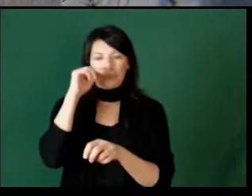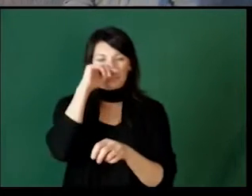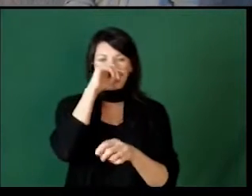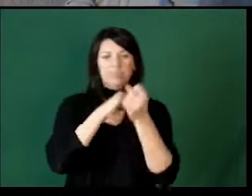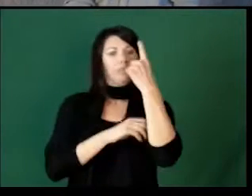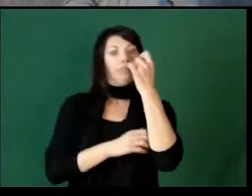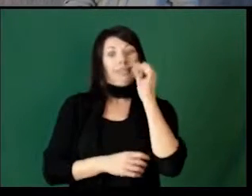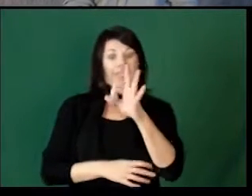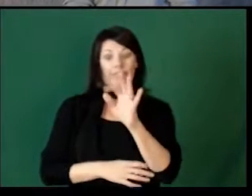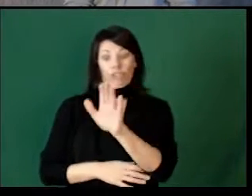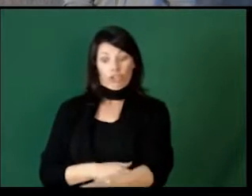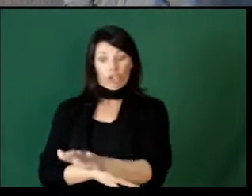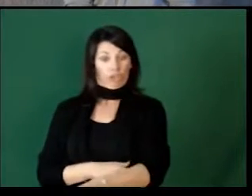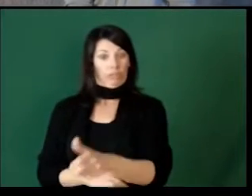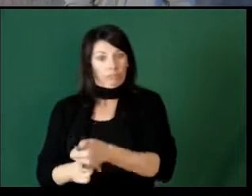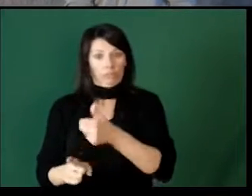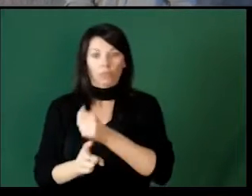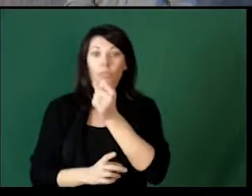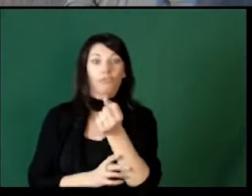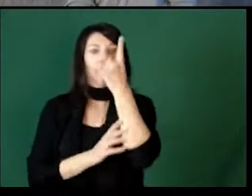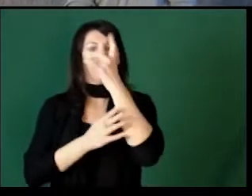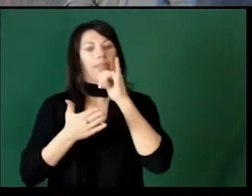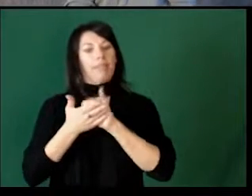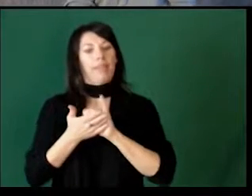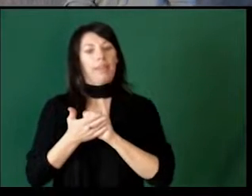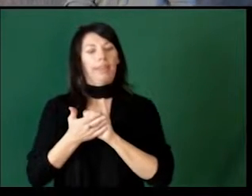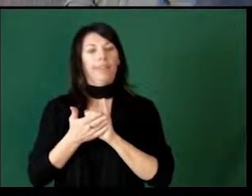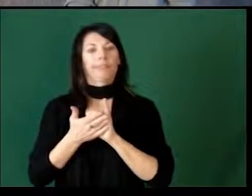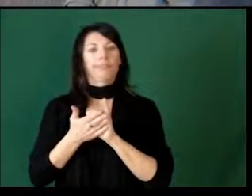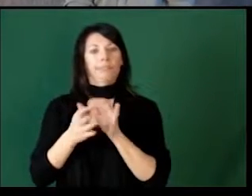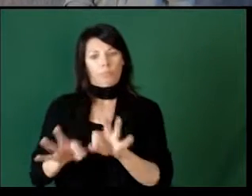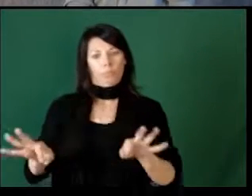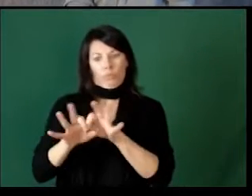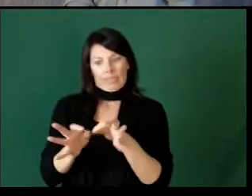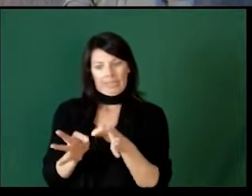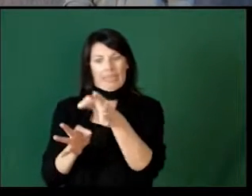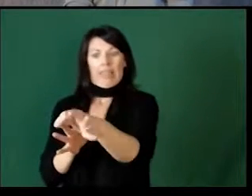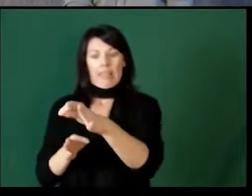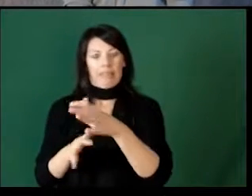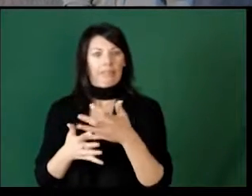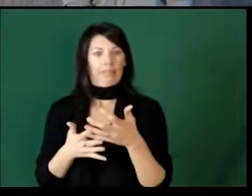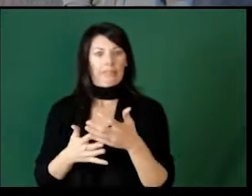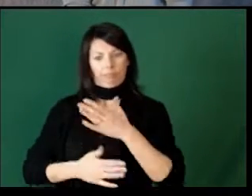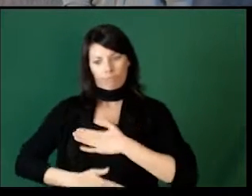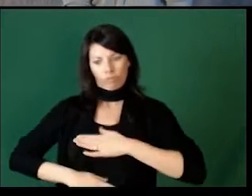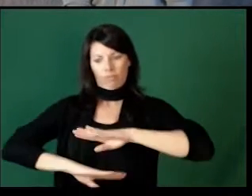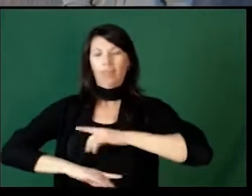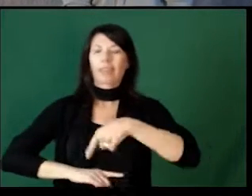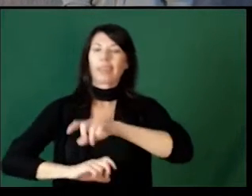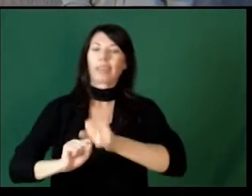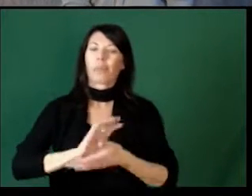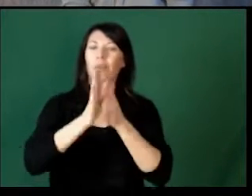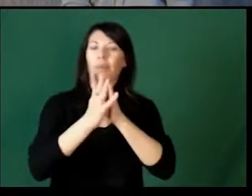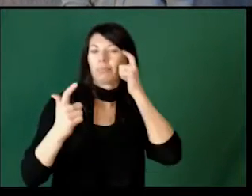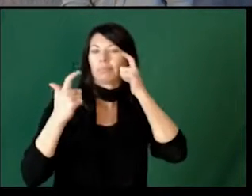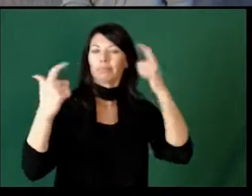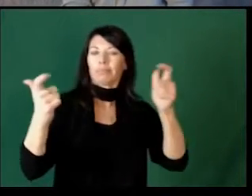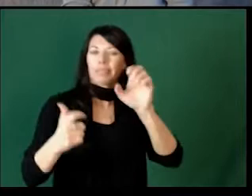understand that concept of delayed gratification, they can become entitled. It can lead to that, a sense of entitlement.